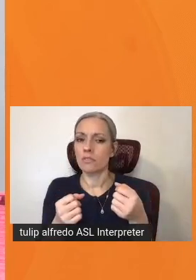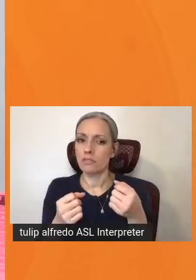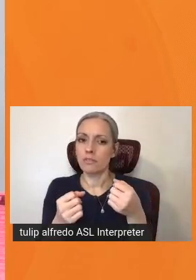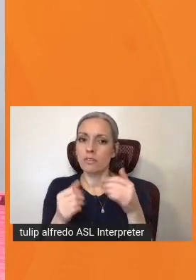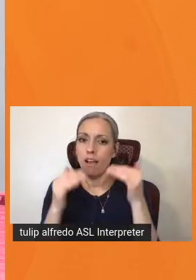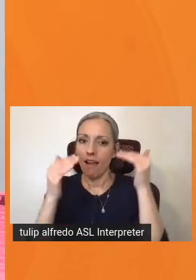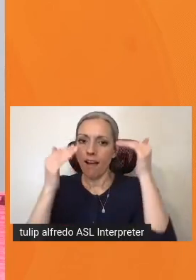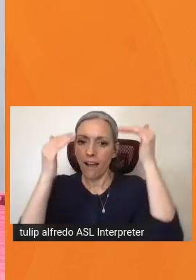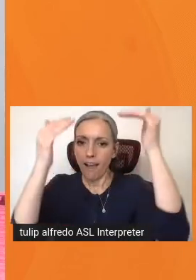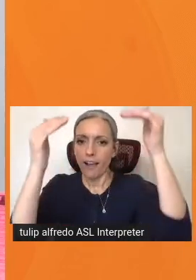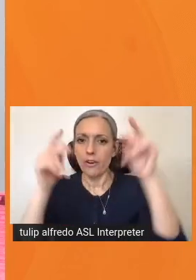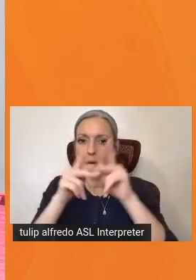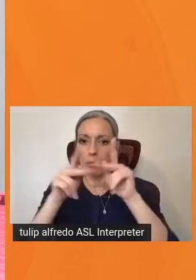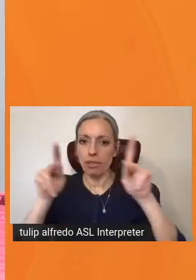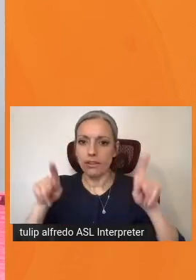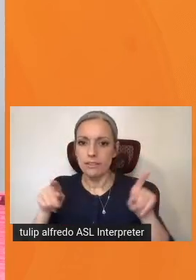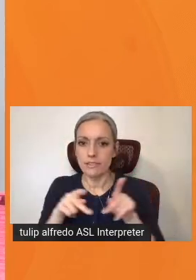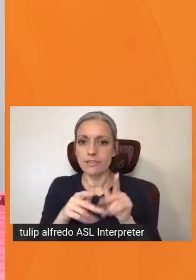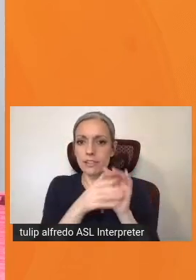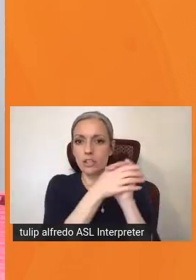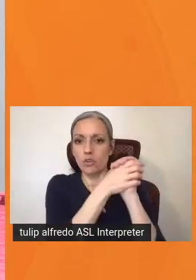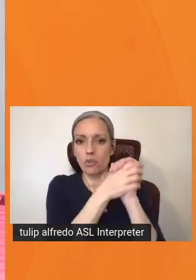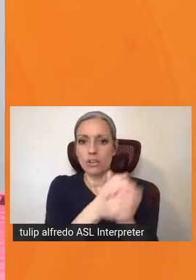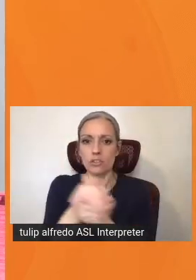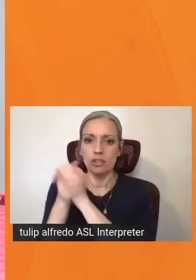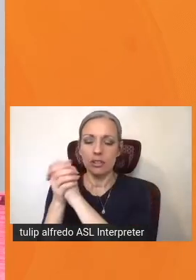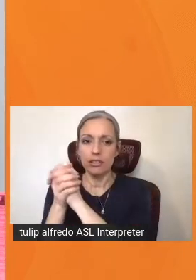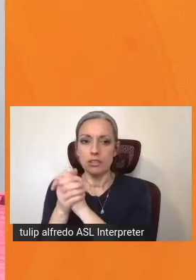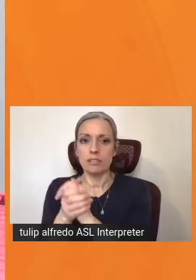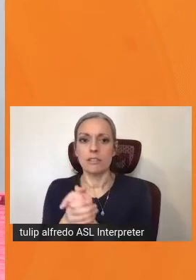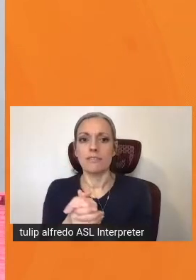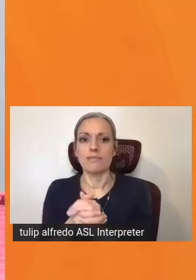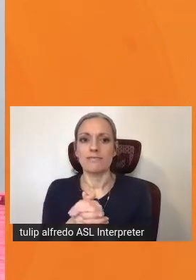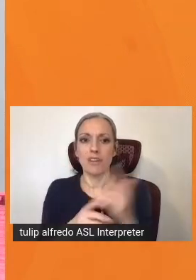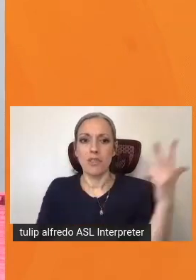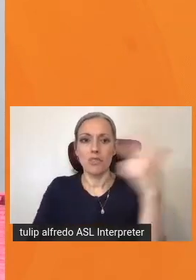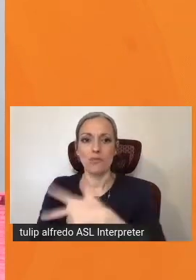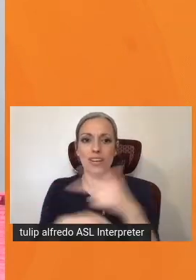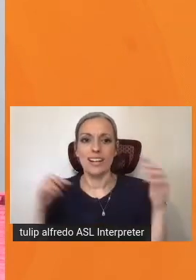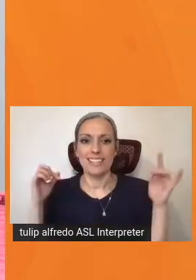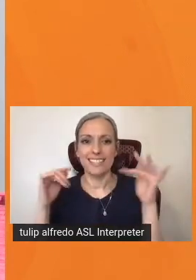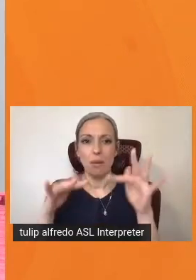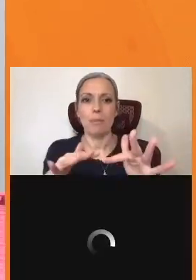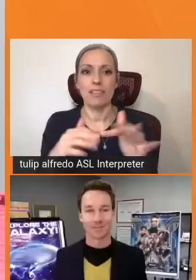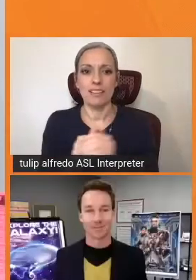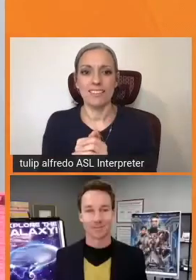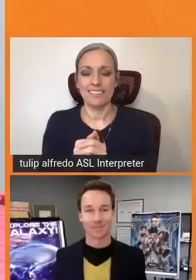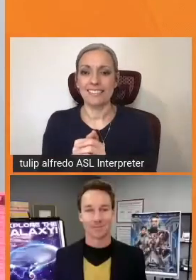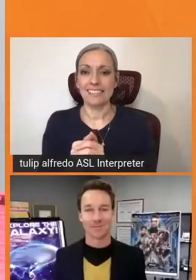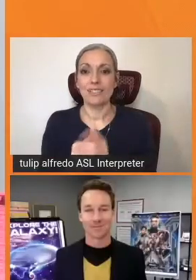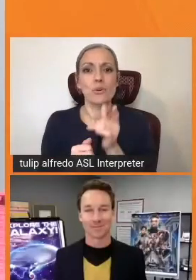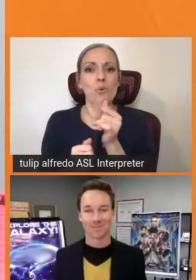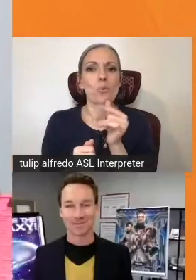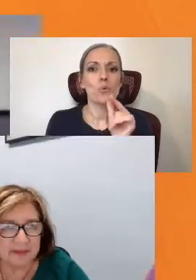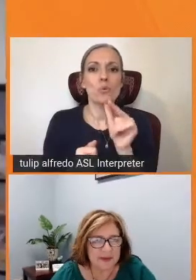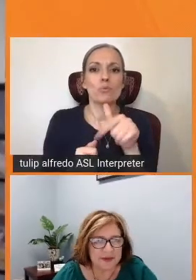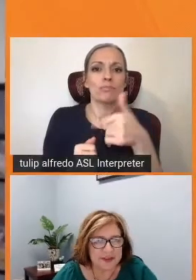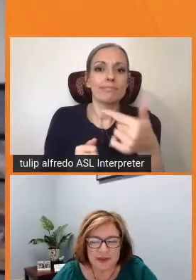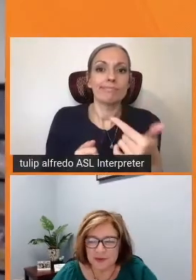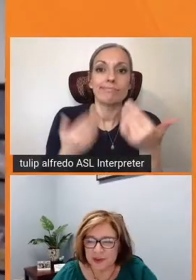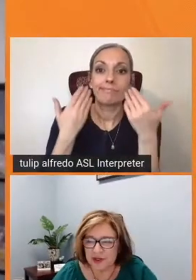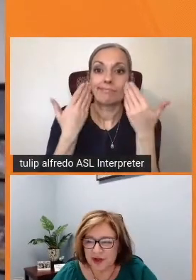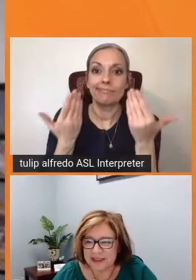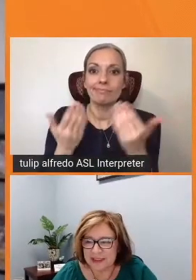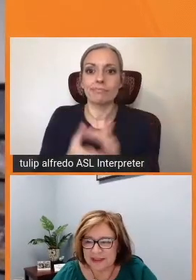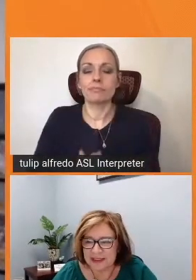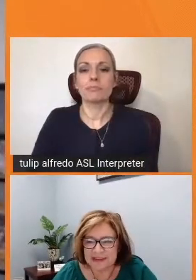higher place. Congratulations on our incredible conference. I was going to pass the screen. I mean, I don't know if there's a